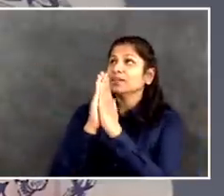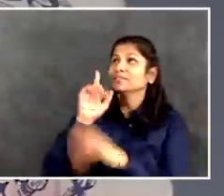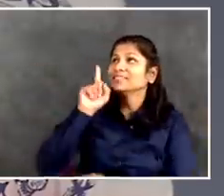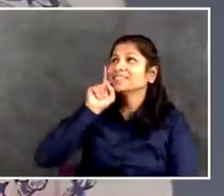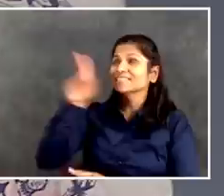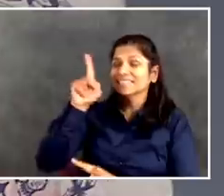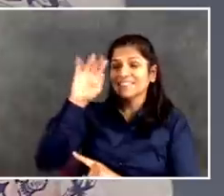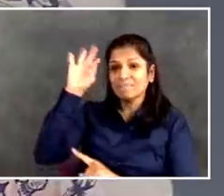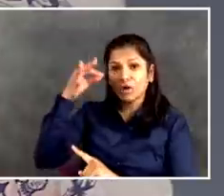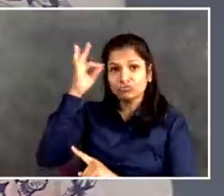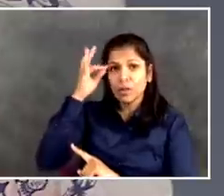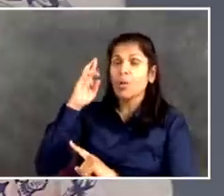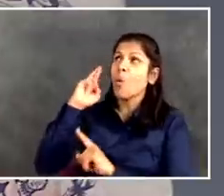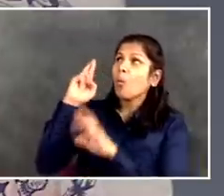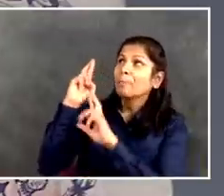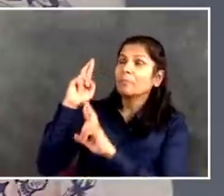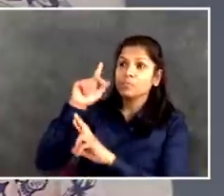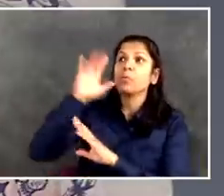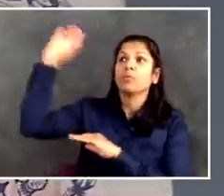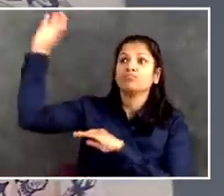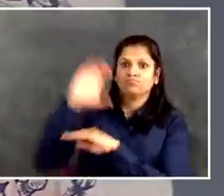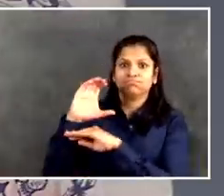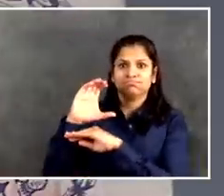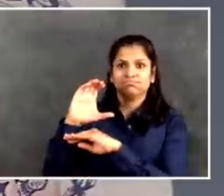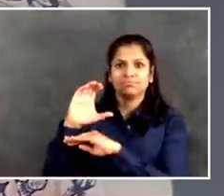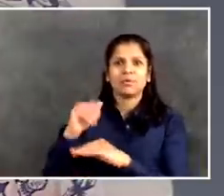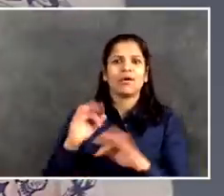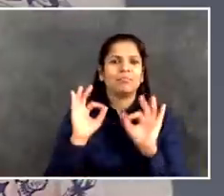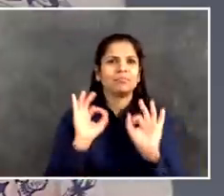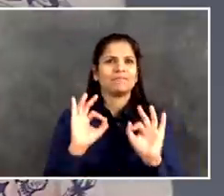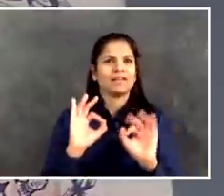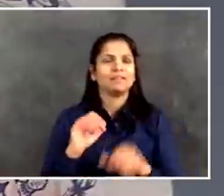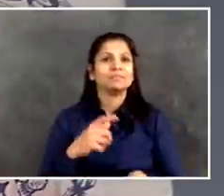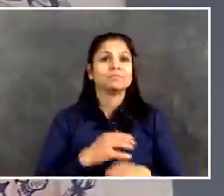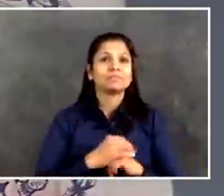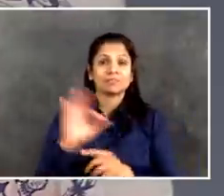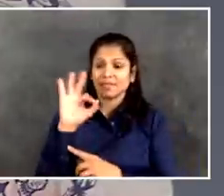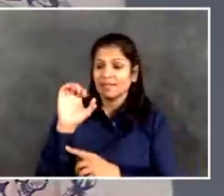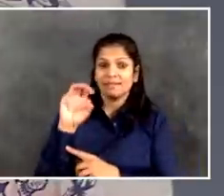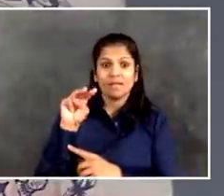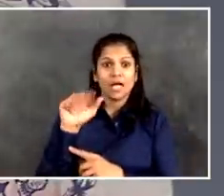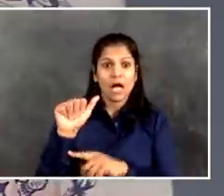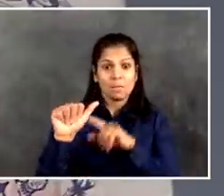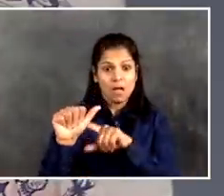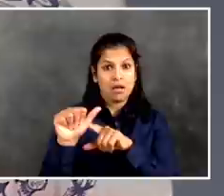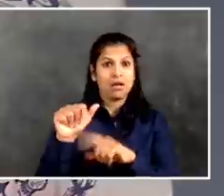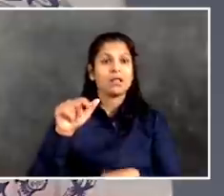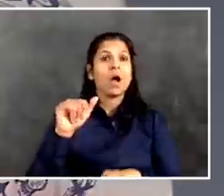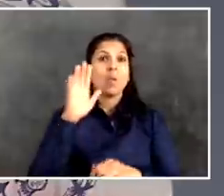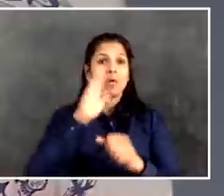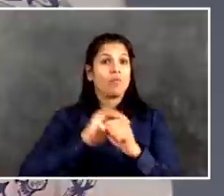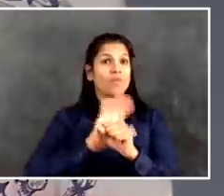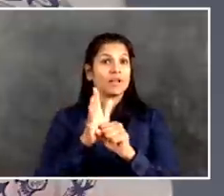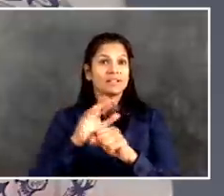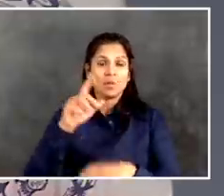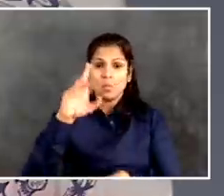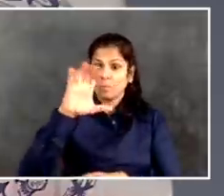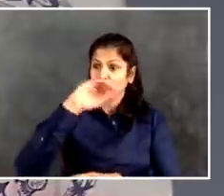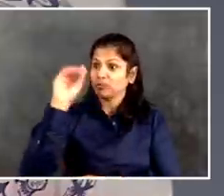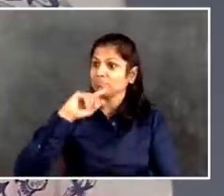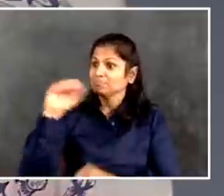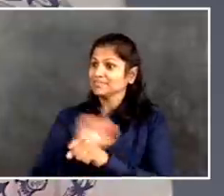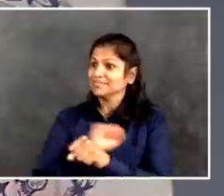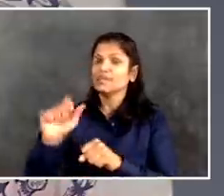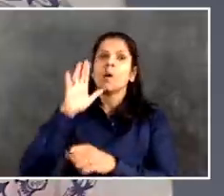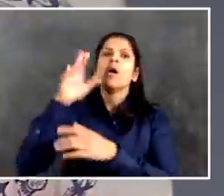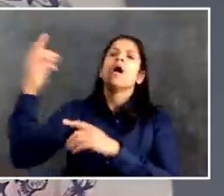folks who just weeks ago couldn't have imagined not having enough food to eat, and now they're struggling to find it. But there's so many people who need help.